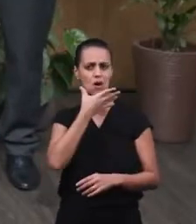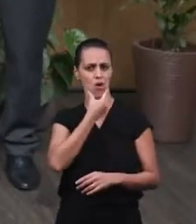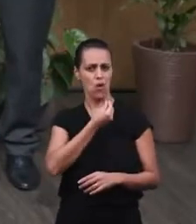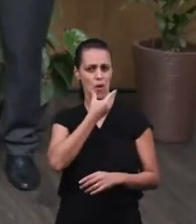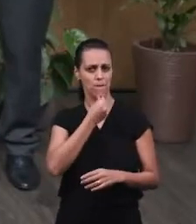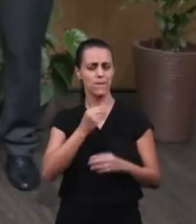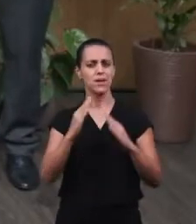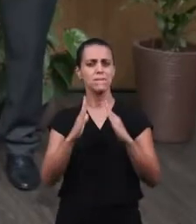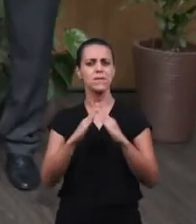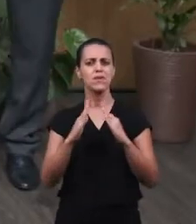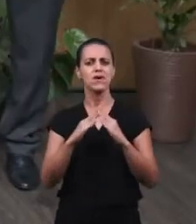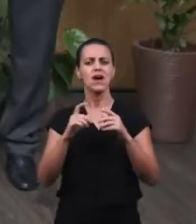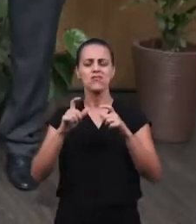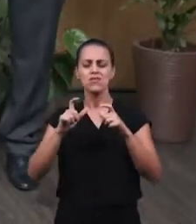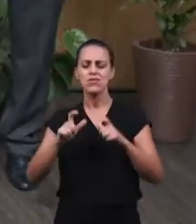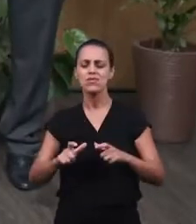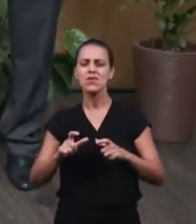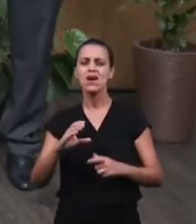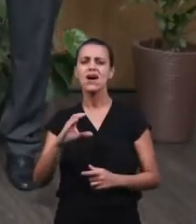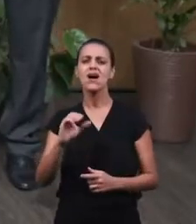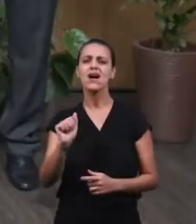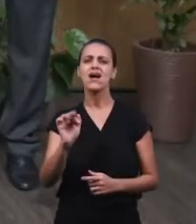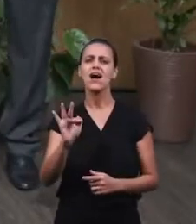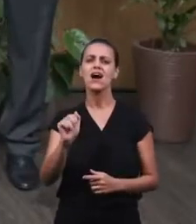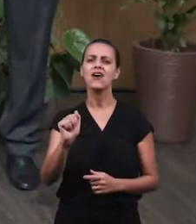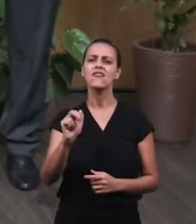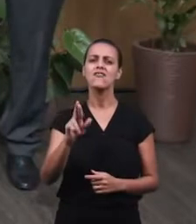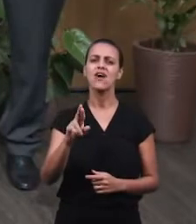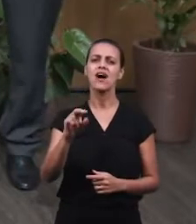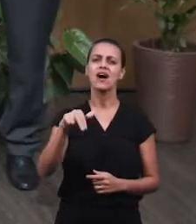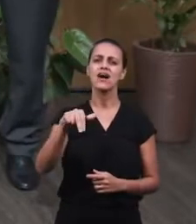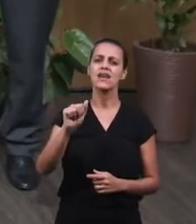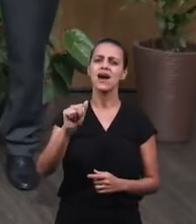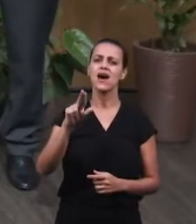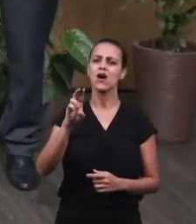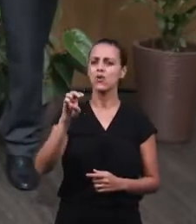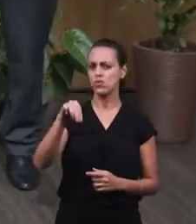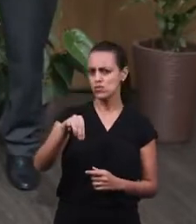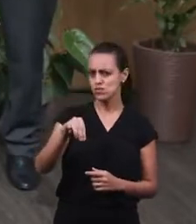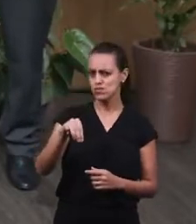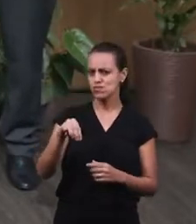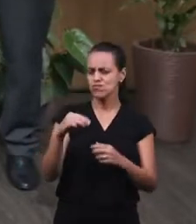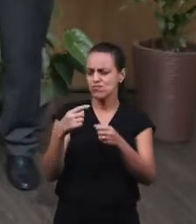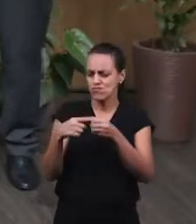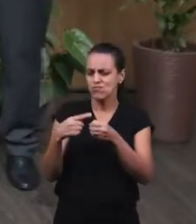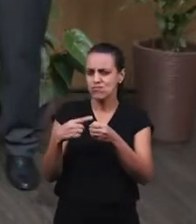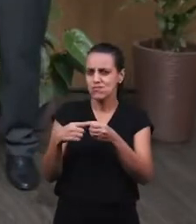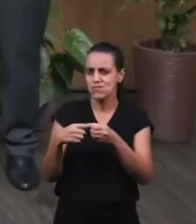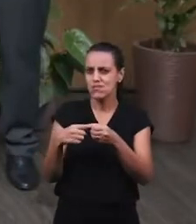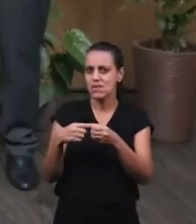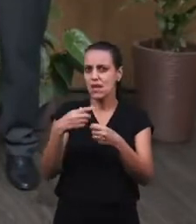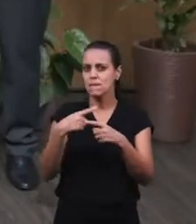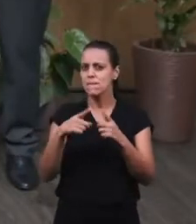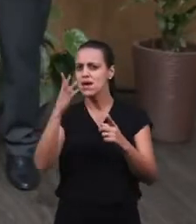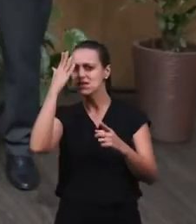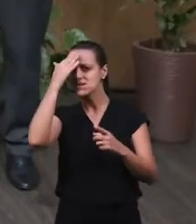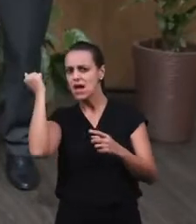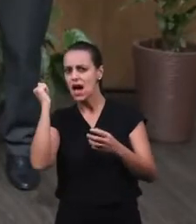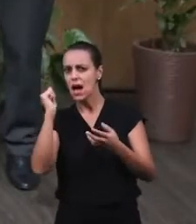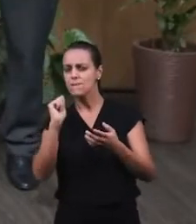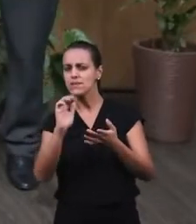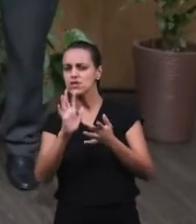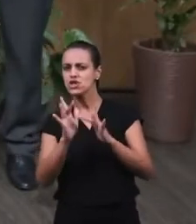lived in Capernaum in the region of the Galilee, but he knew, he found out that Jesus